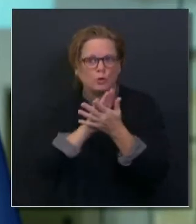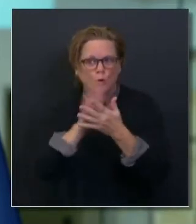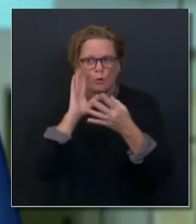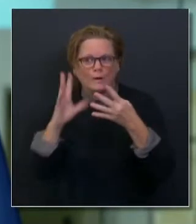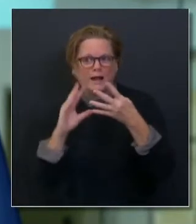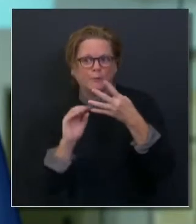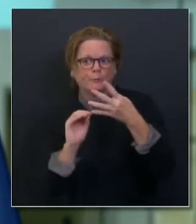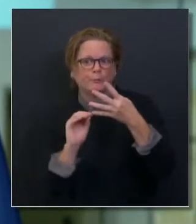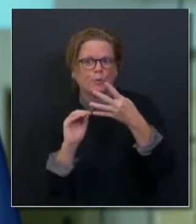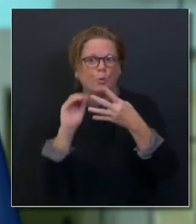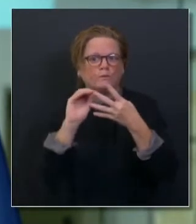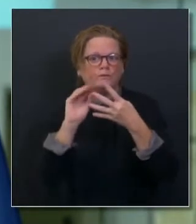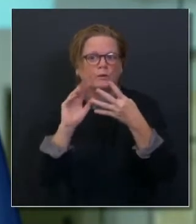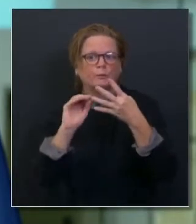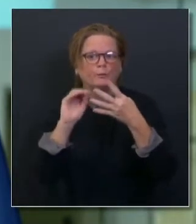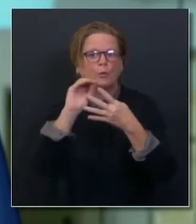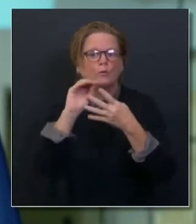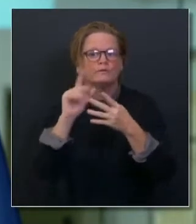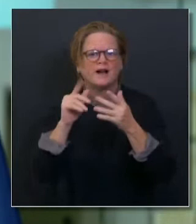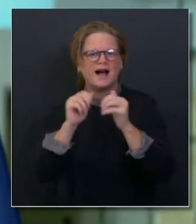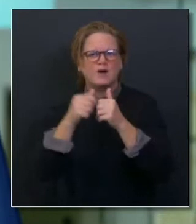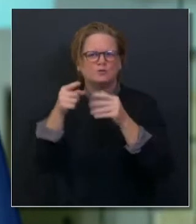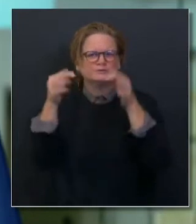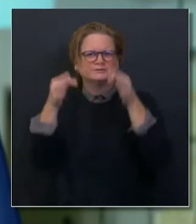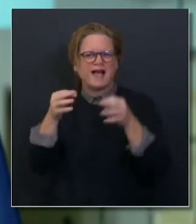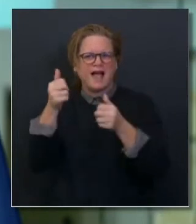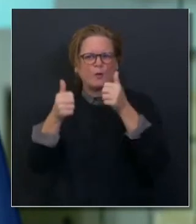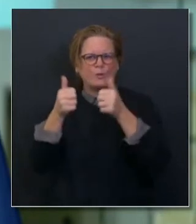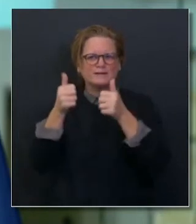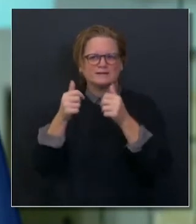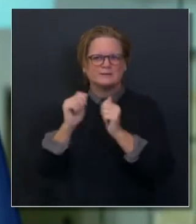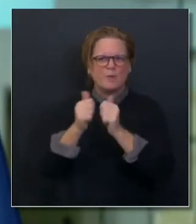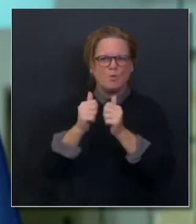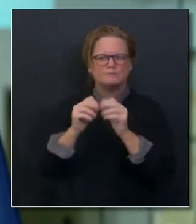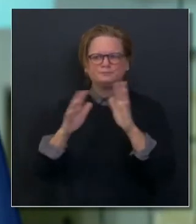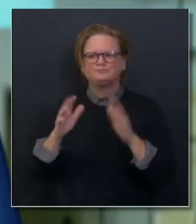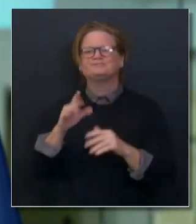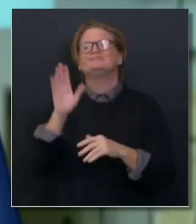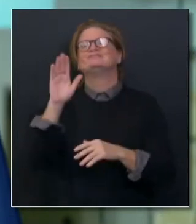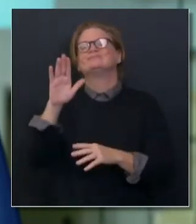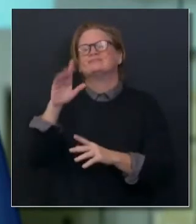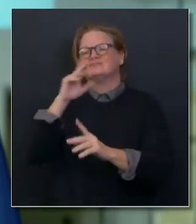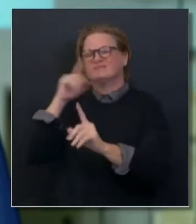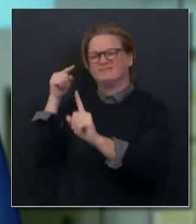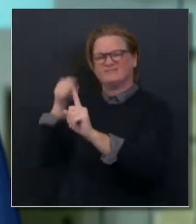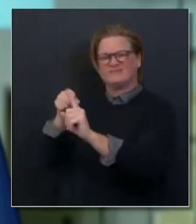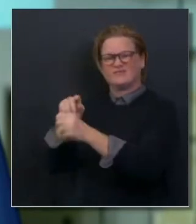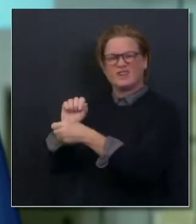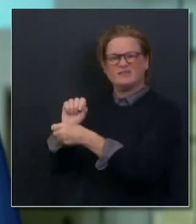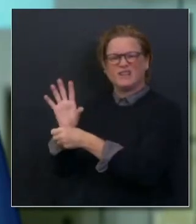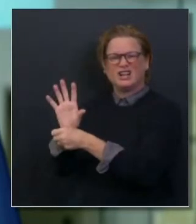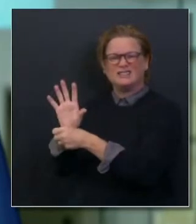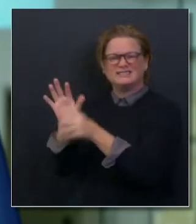the virus will make that determination. Our actions, each and every individual action, some total of which will determine